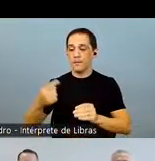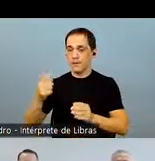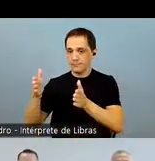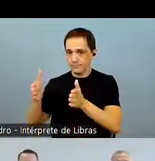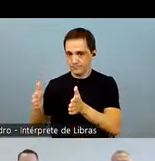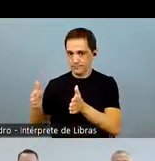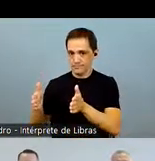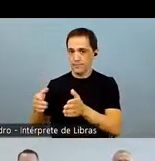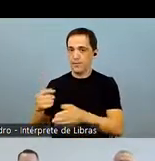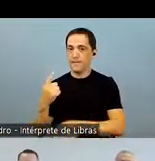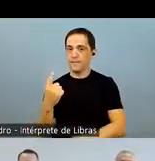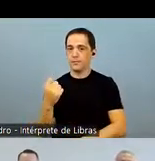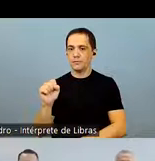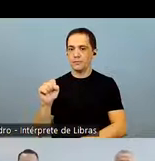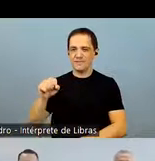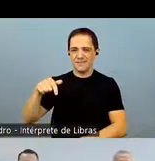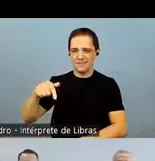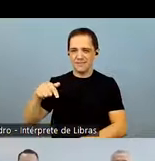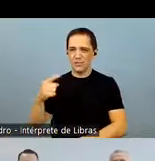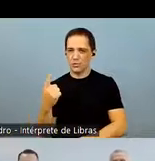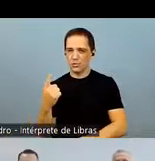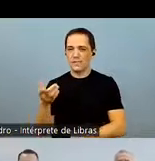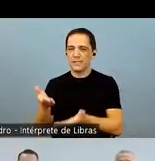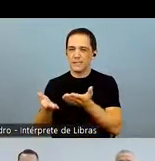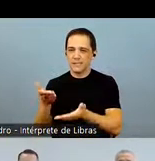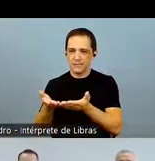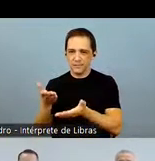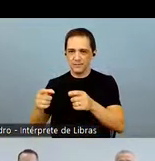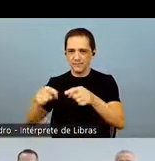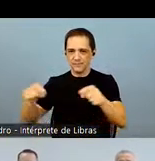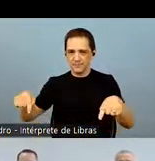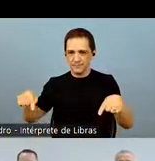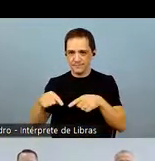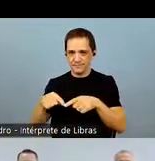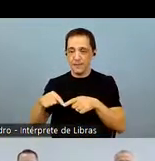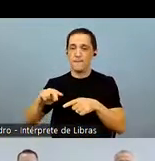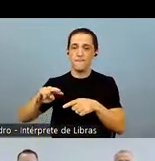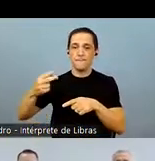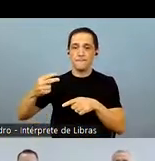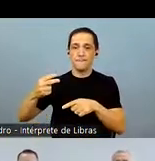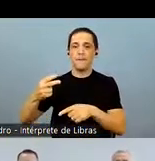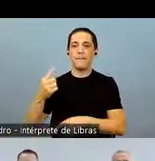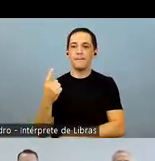For first crop cotton rising from 1